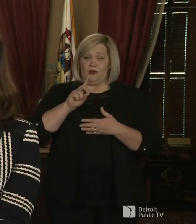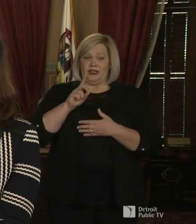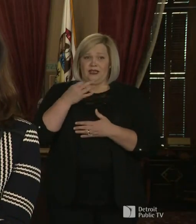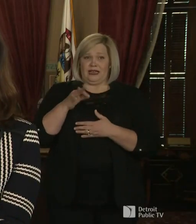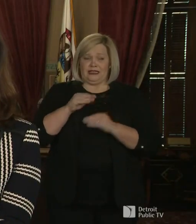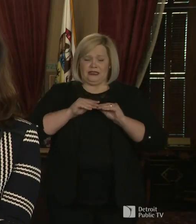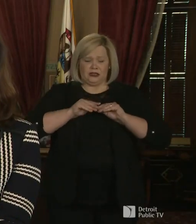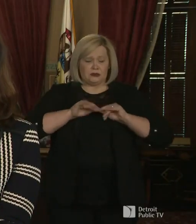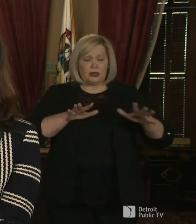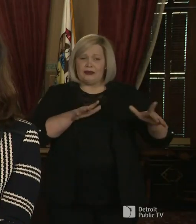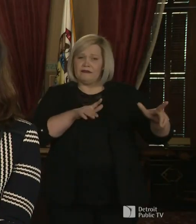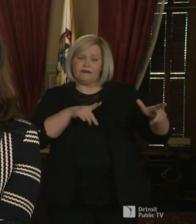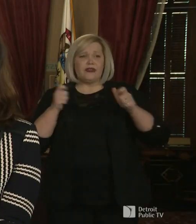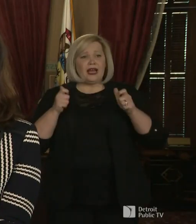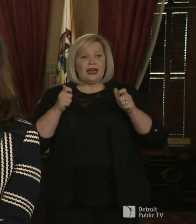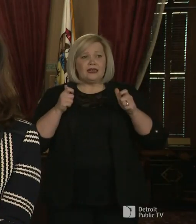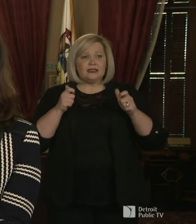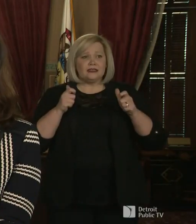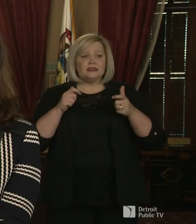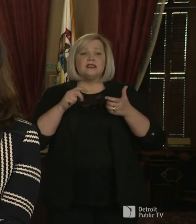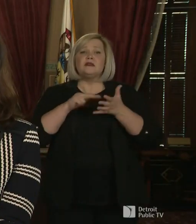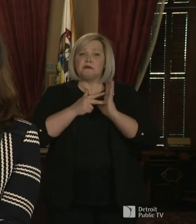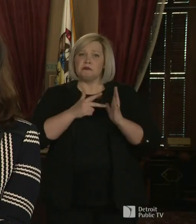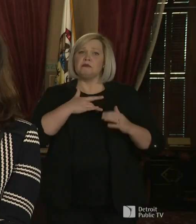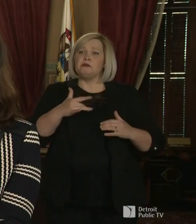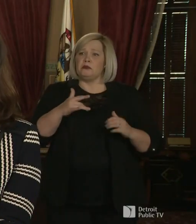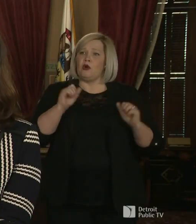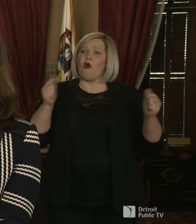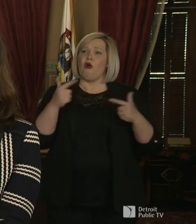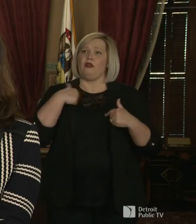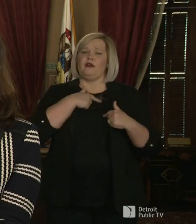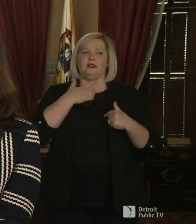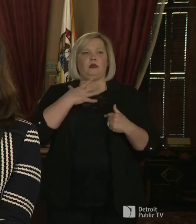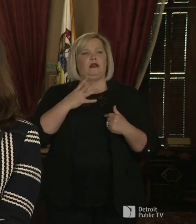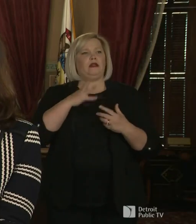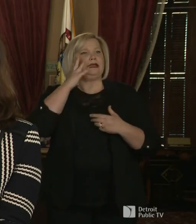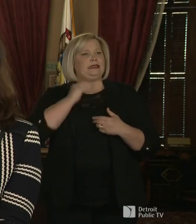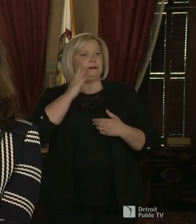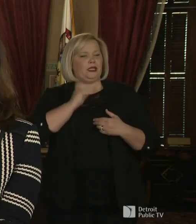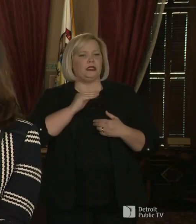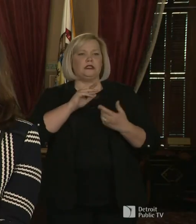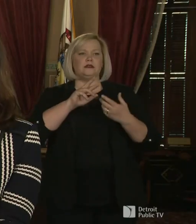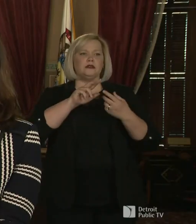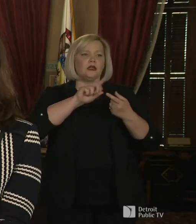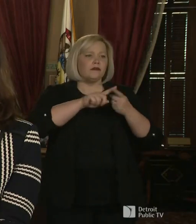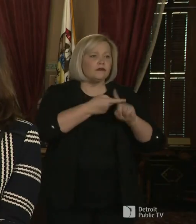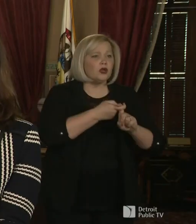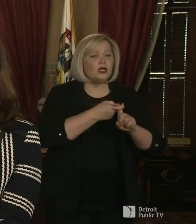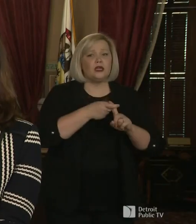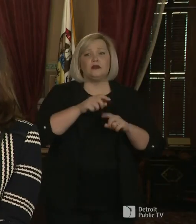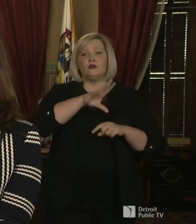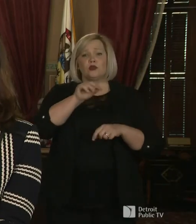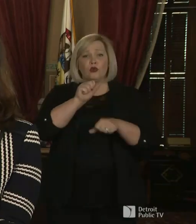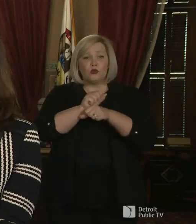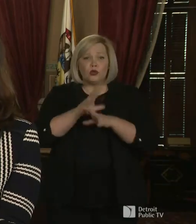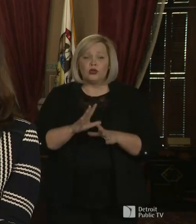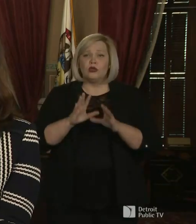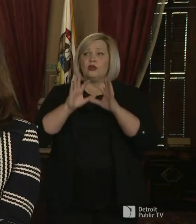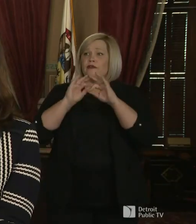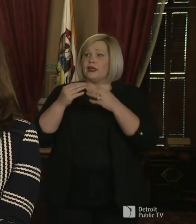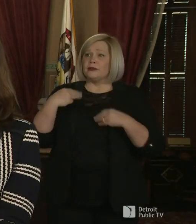it's very likely every one of our lives will be touched by COVID-19. Whether it's a friend or a co-worker or a relative